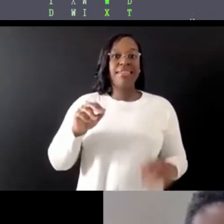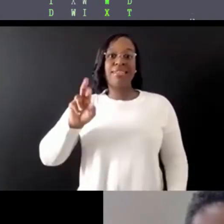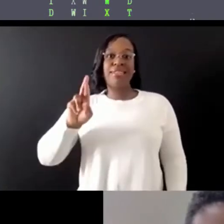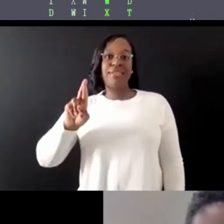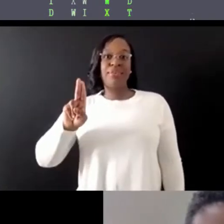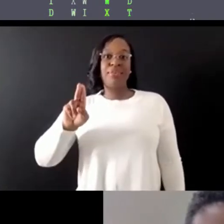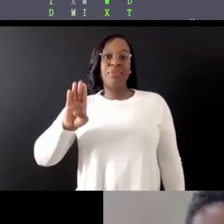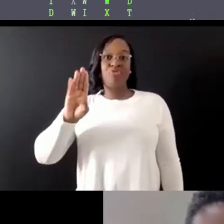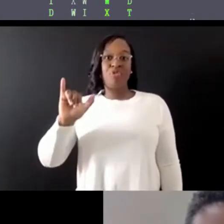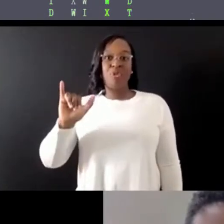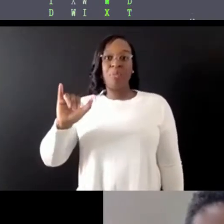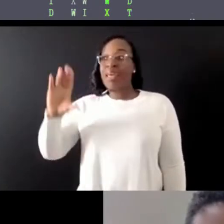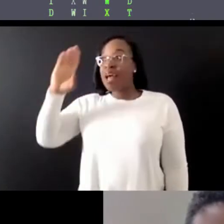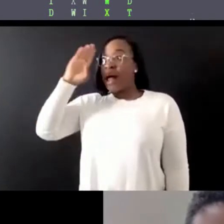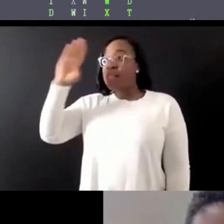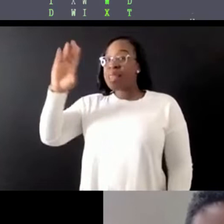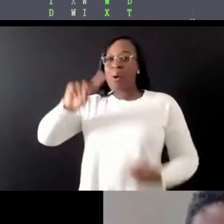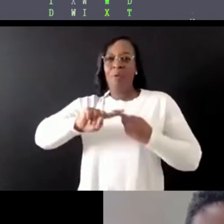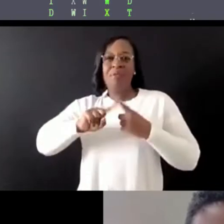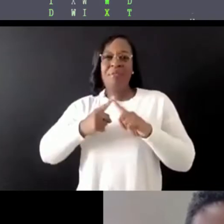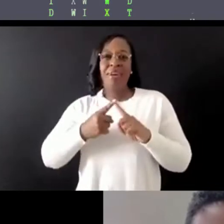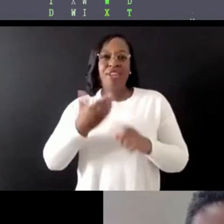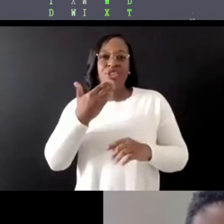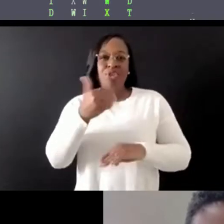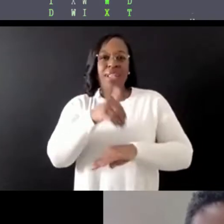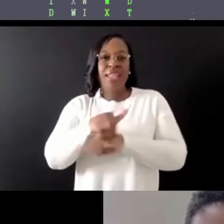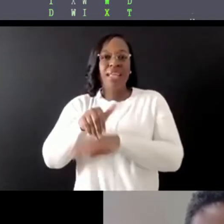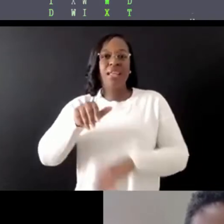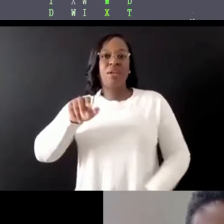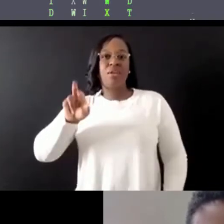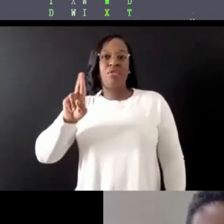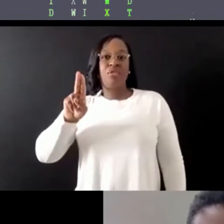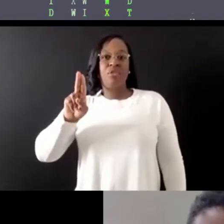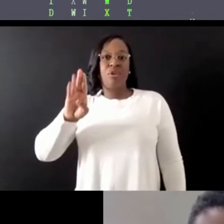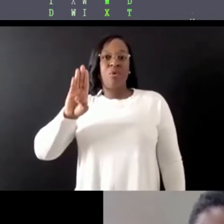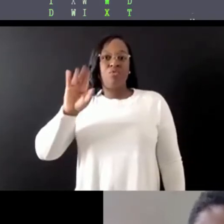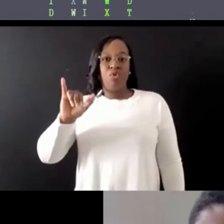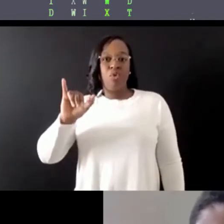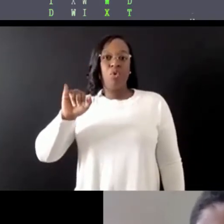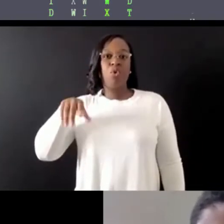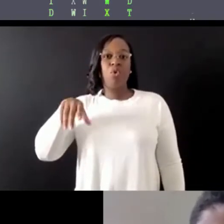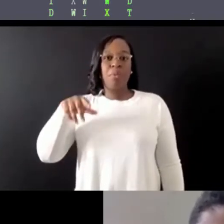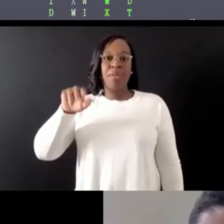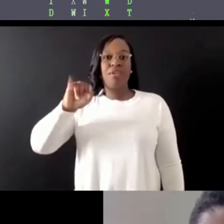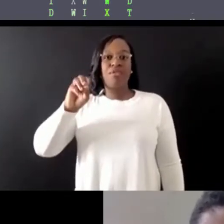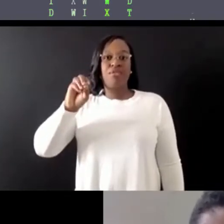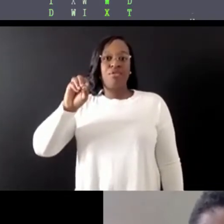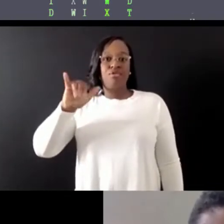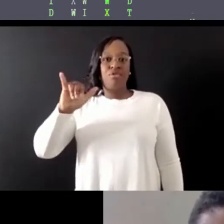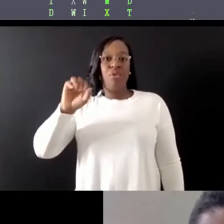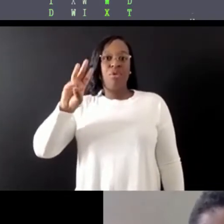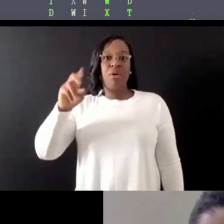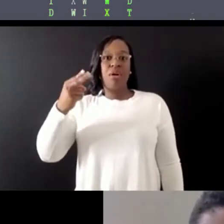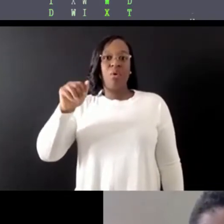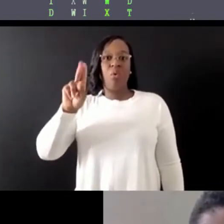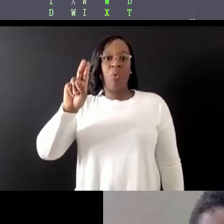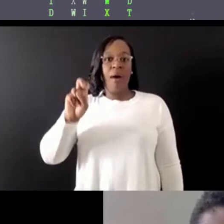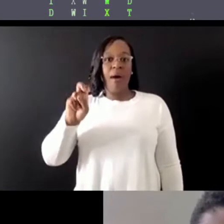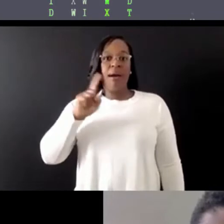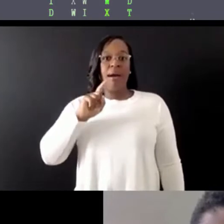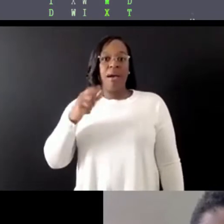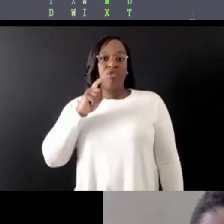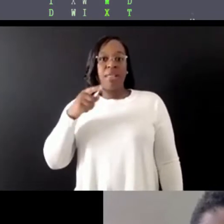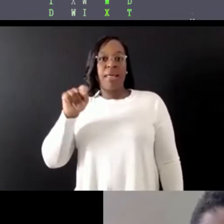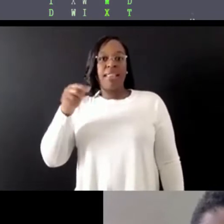Hi, friends. Good evening. I'm Ruby Joy White. I use prince and they, them pronouns. The prince is because I exist on the spectrum of womanhood, and I'm